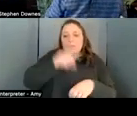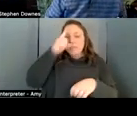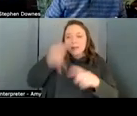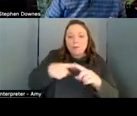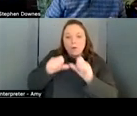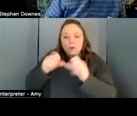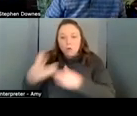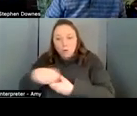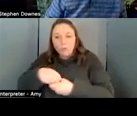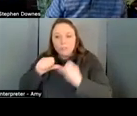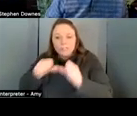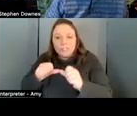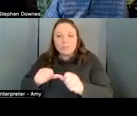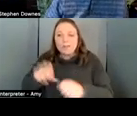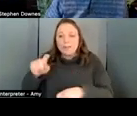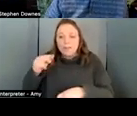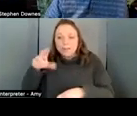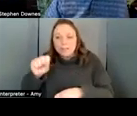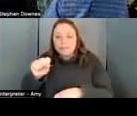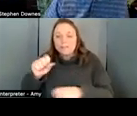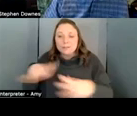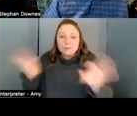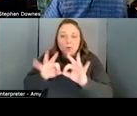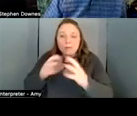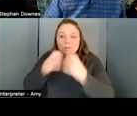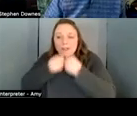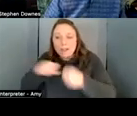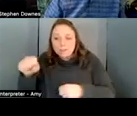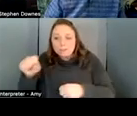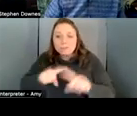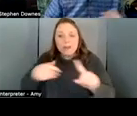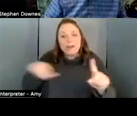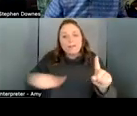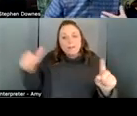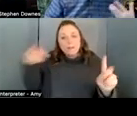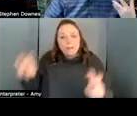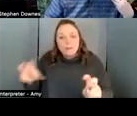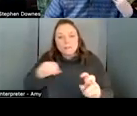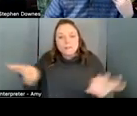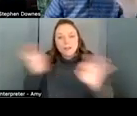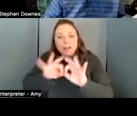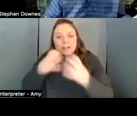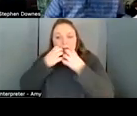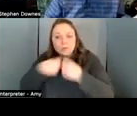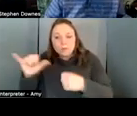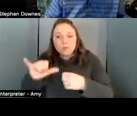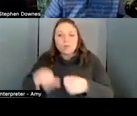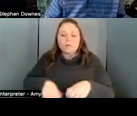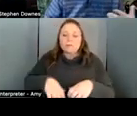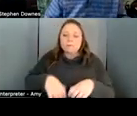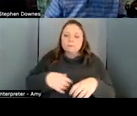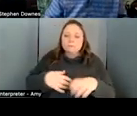as key values but there are other themes there are other values autonomy individual